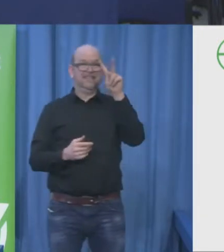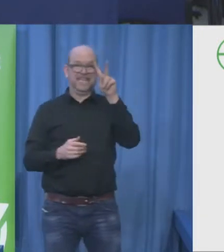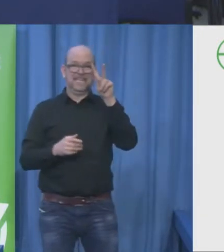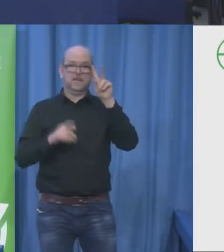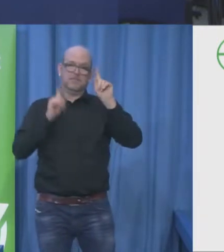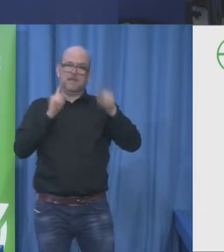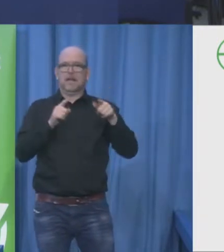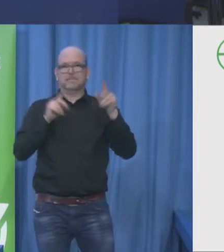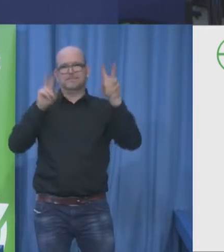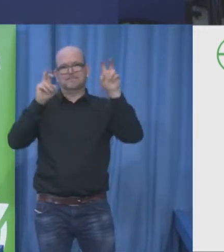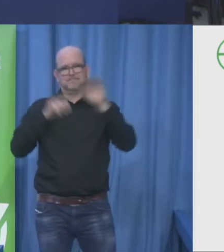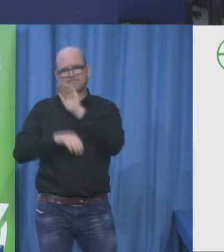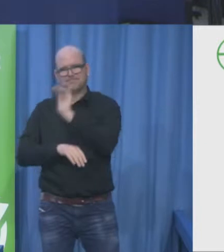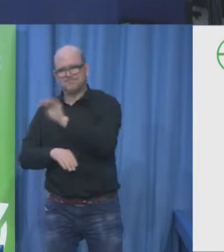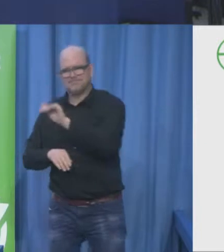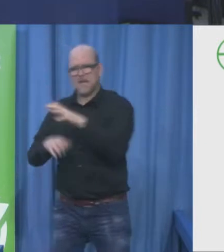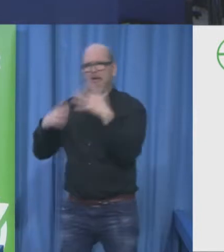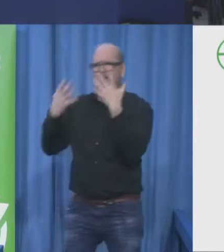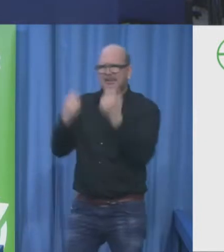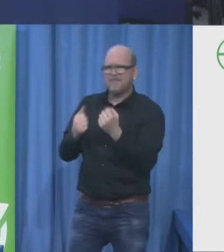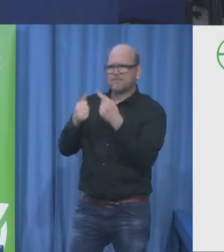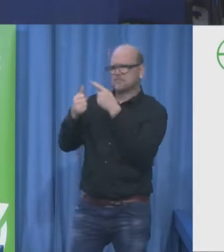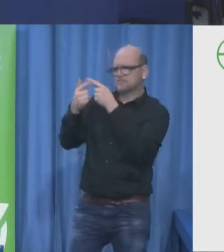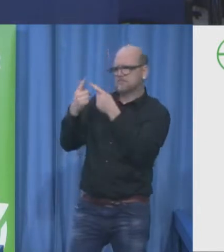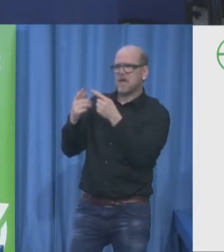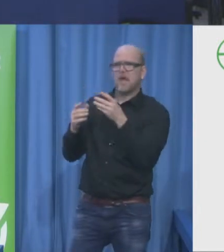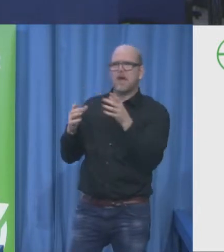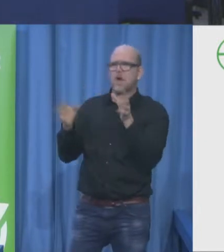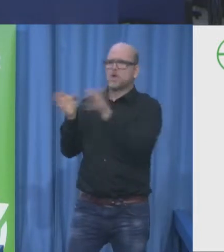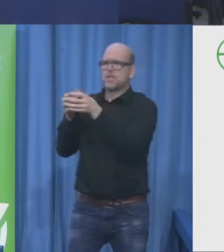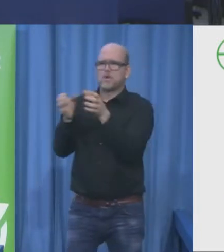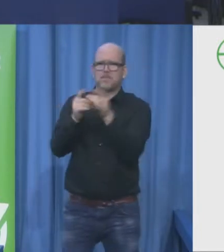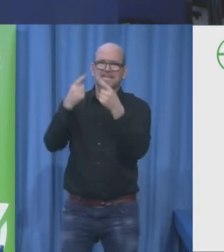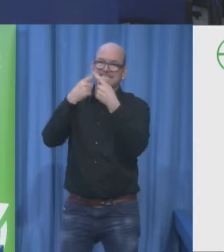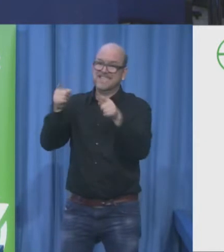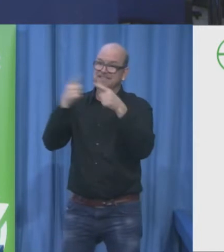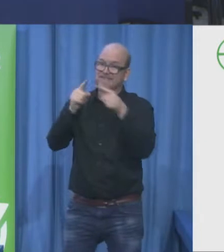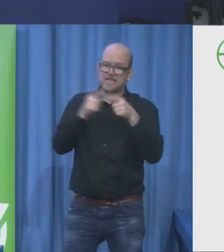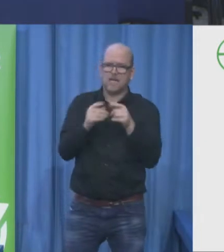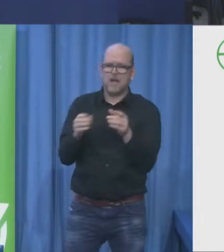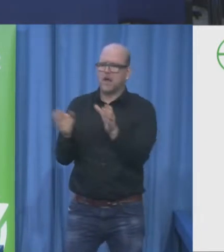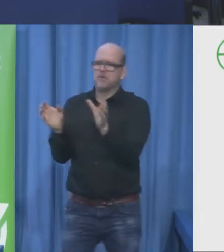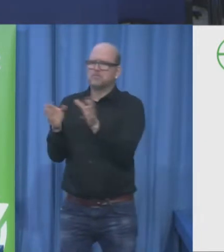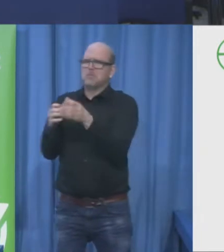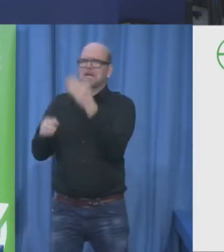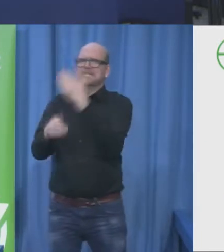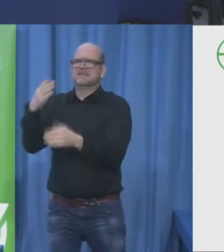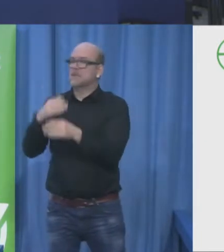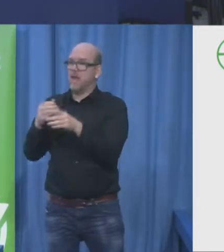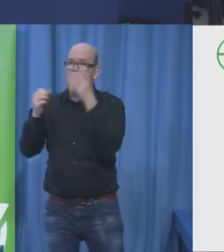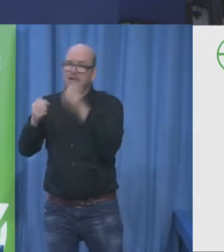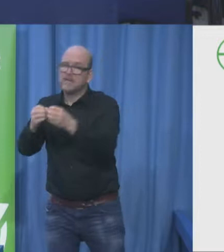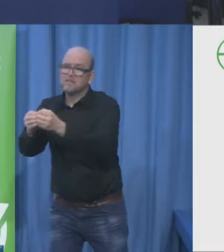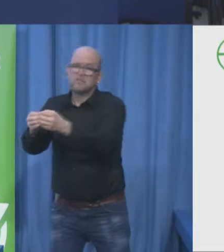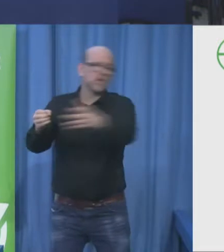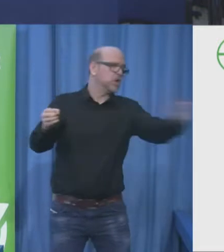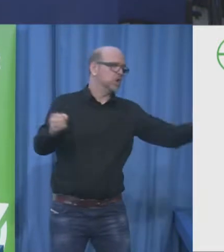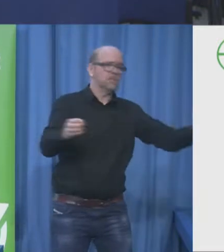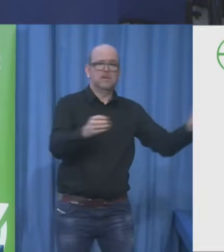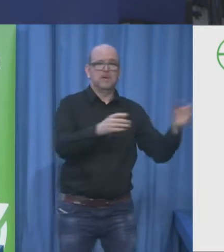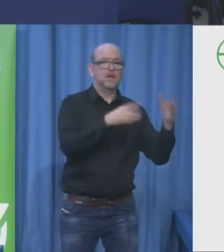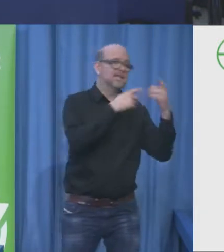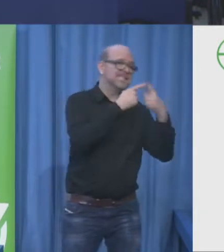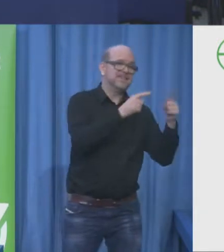way around. They were willing to believe that this is something that they should do. They did it right. And in doing it right,